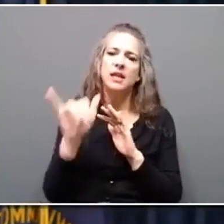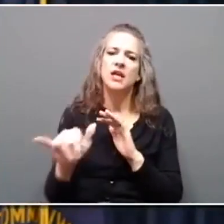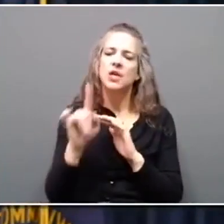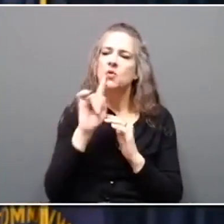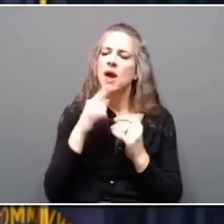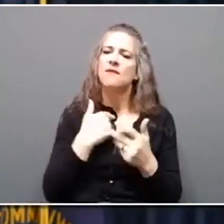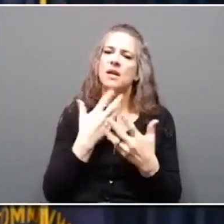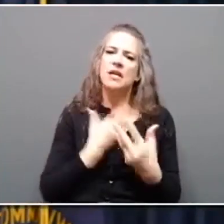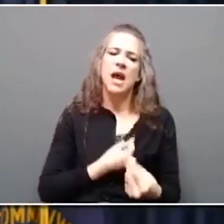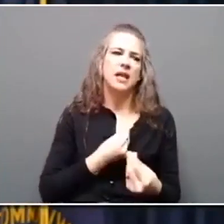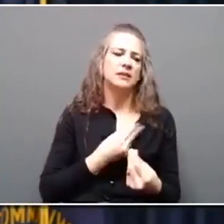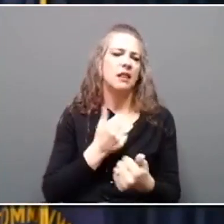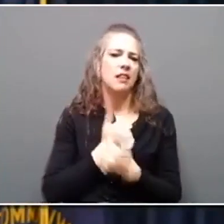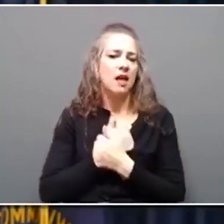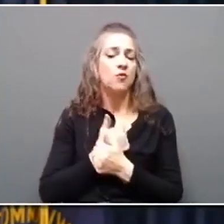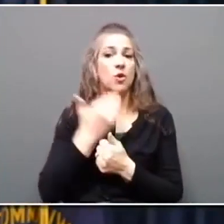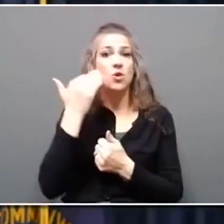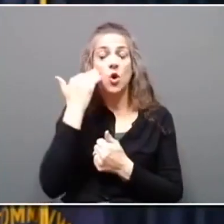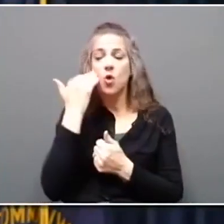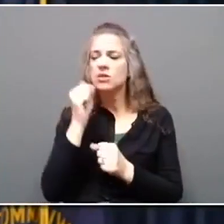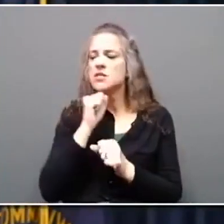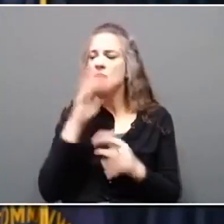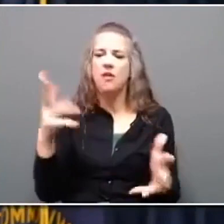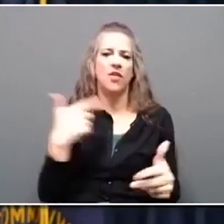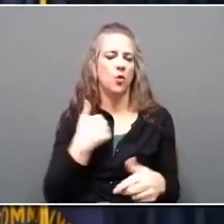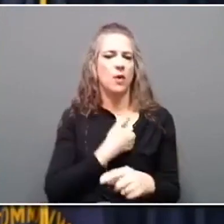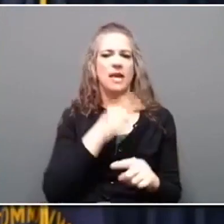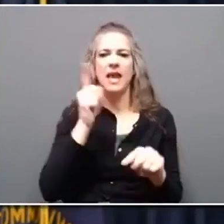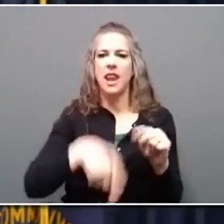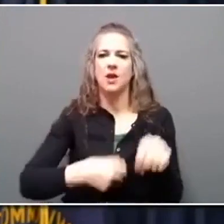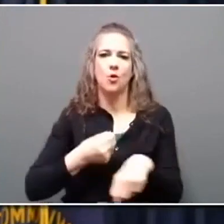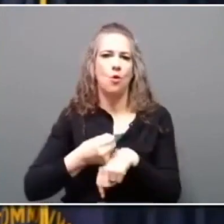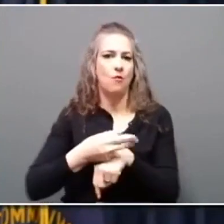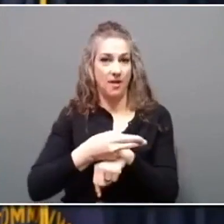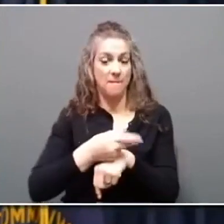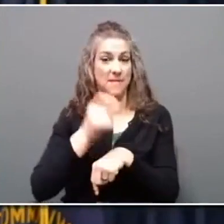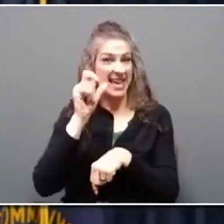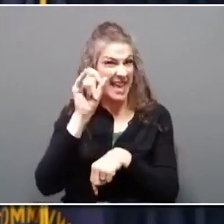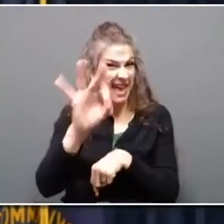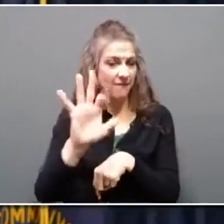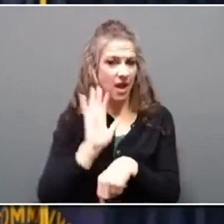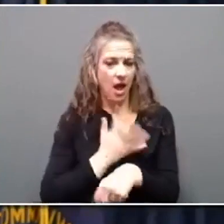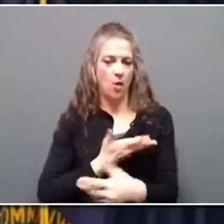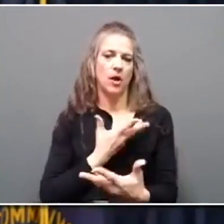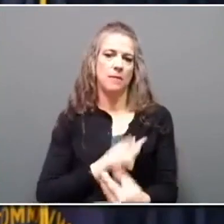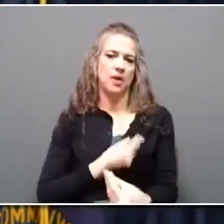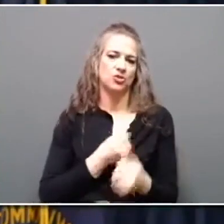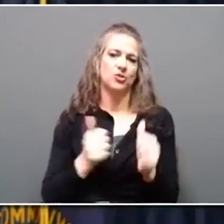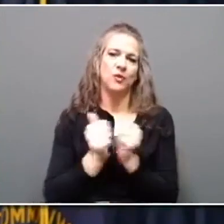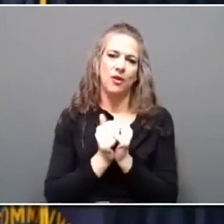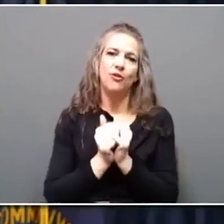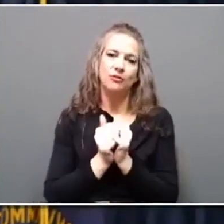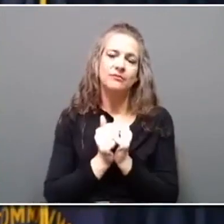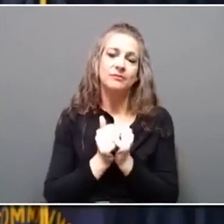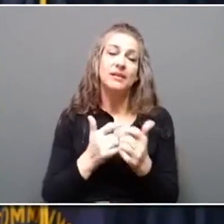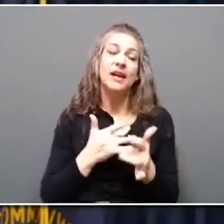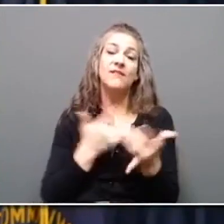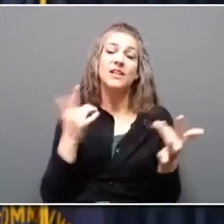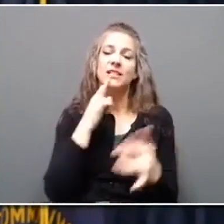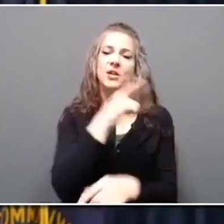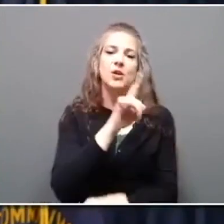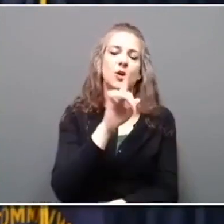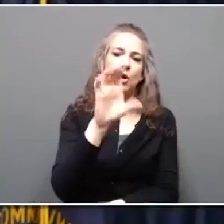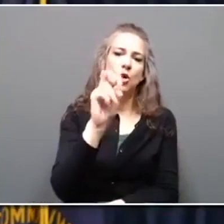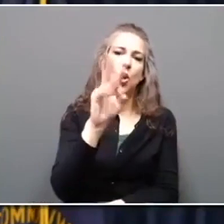know together there's nothing that we can't overcome if we bring our compassion. The event will take place at the COVID Memorial on the Capitol